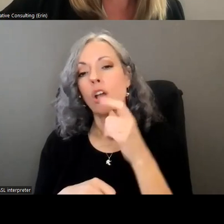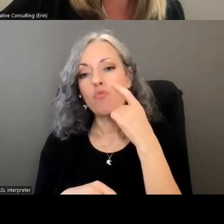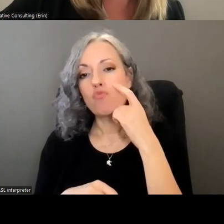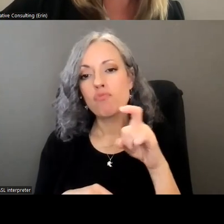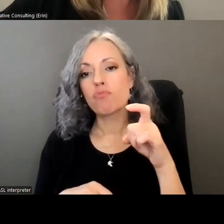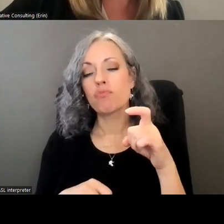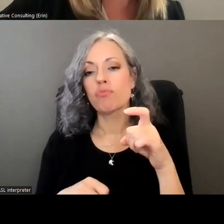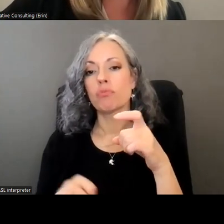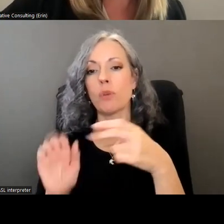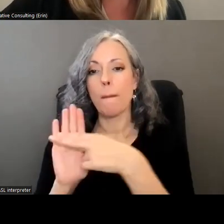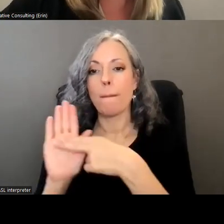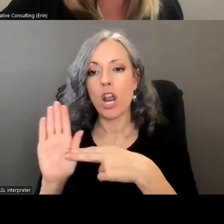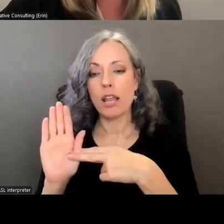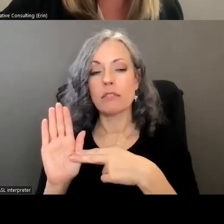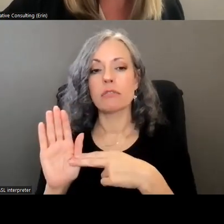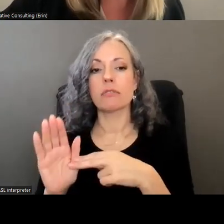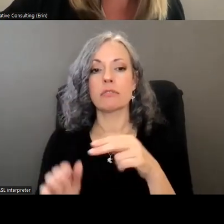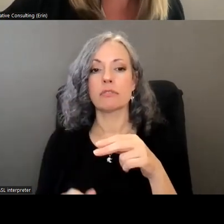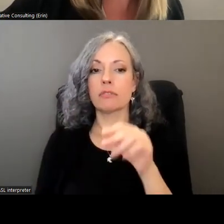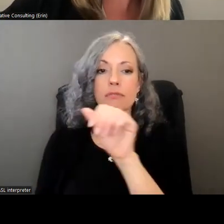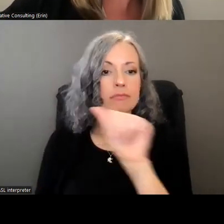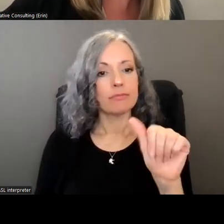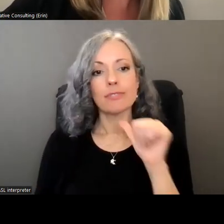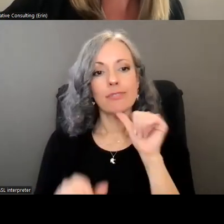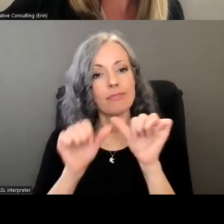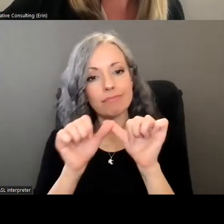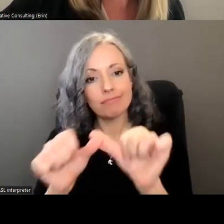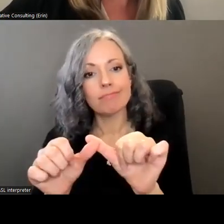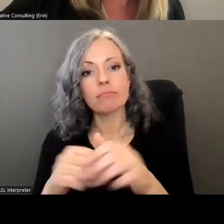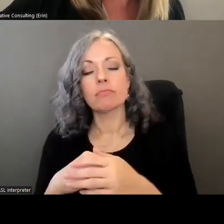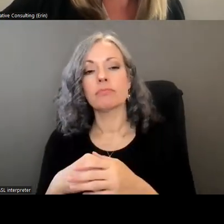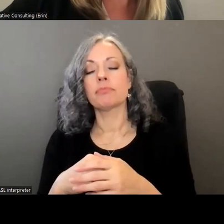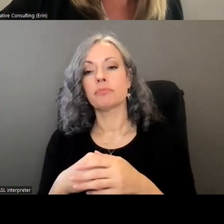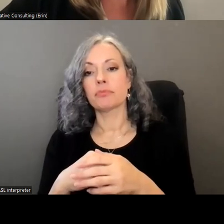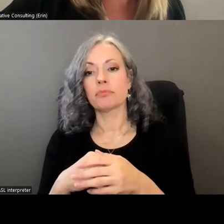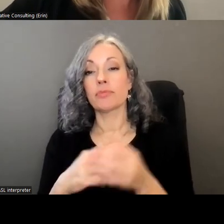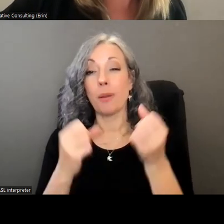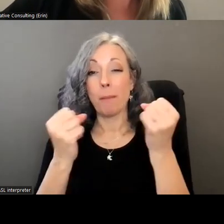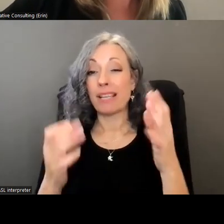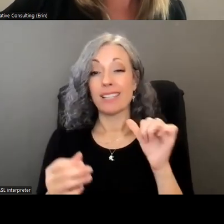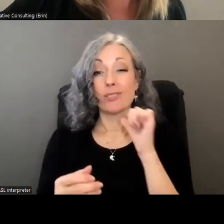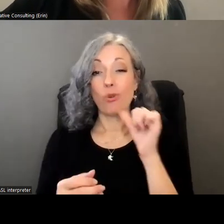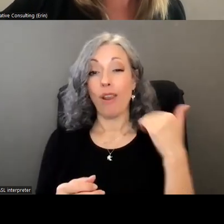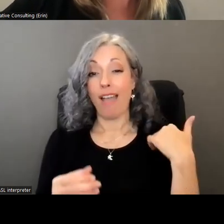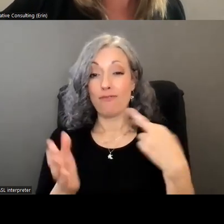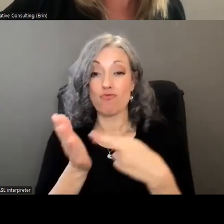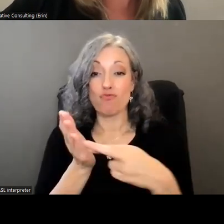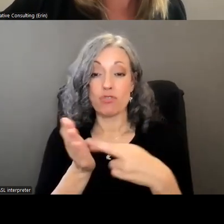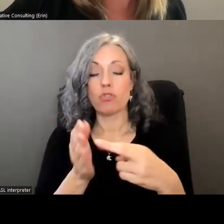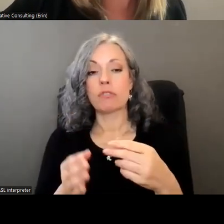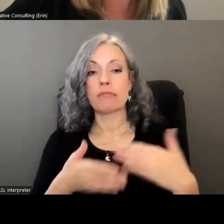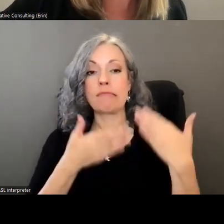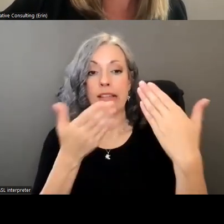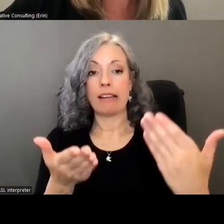triple names are not consistent and can vary significantly and many don't have the resources dedicated to